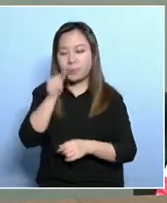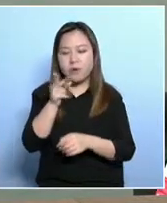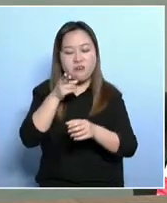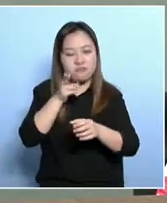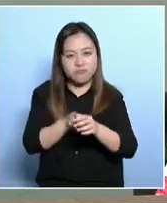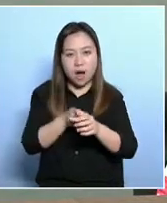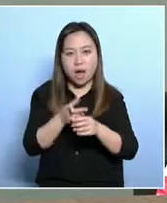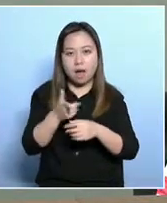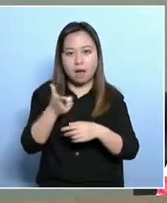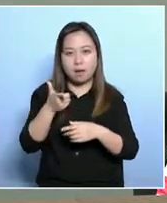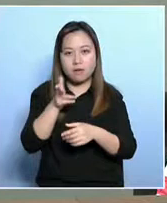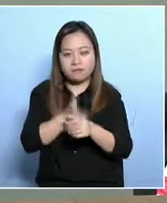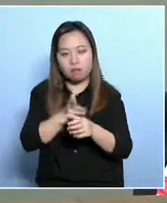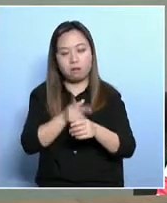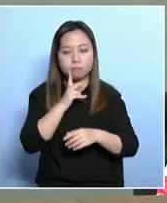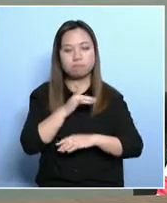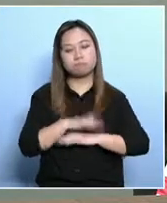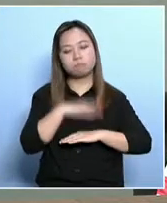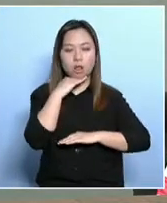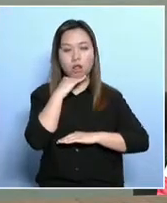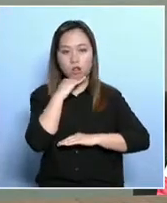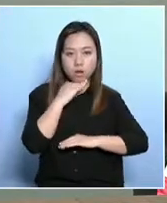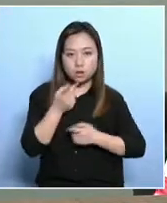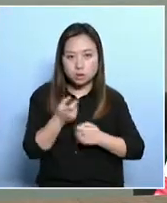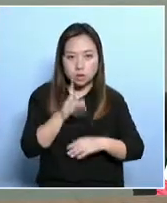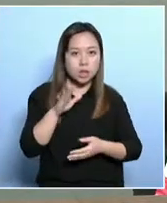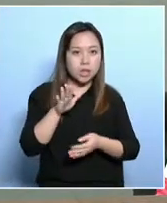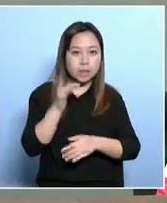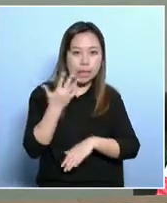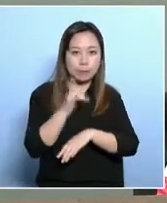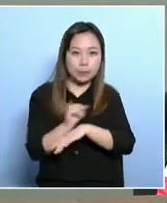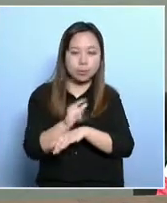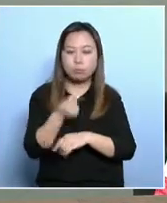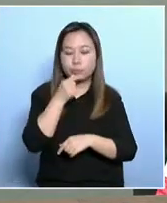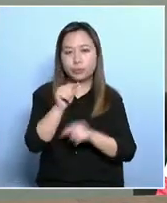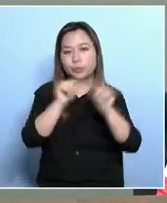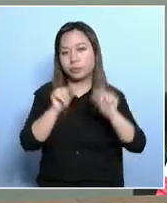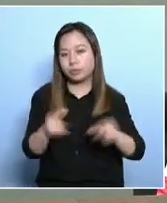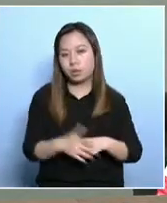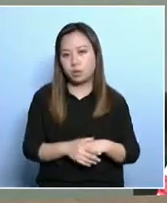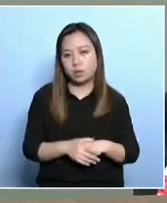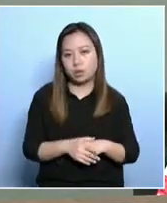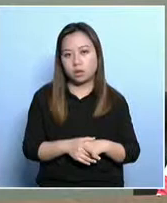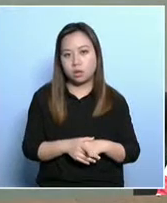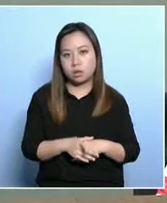has been deficient in its poverty alleviation. So